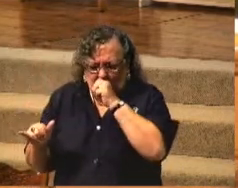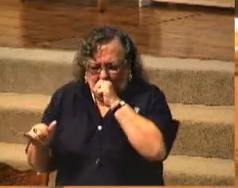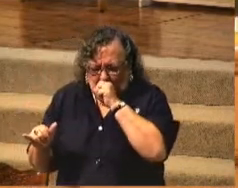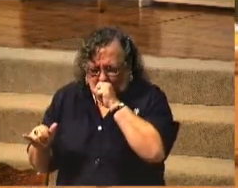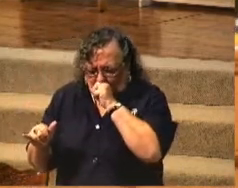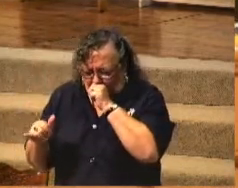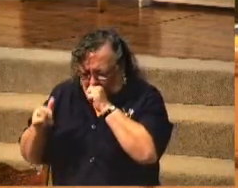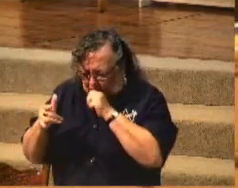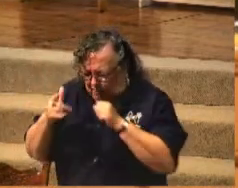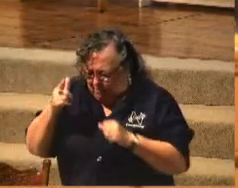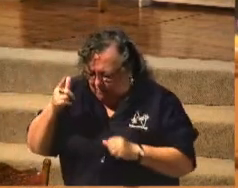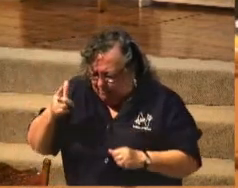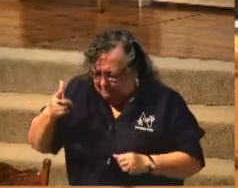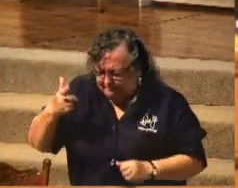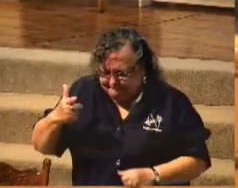gun.